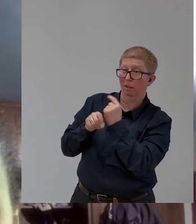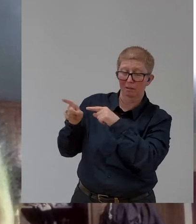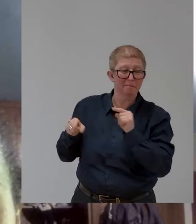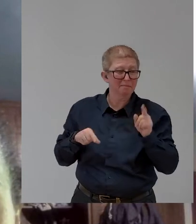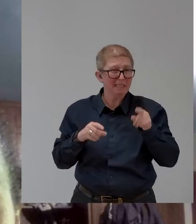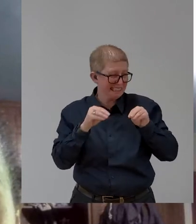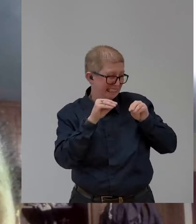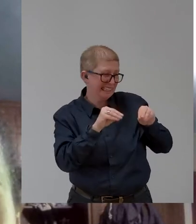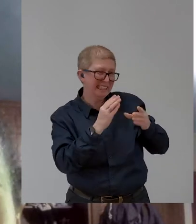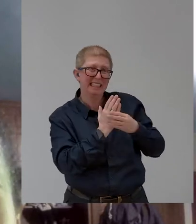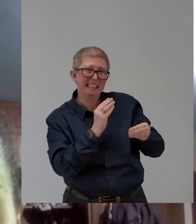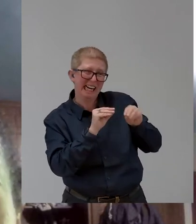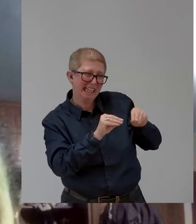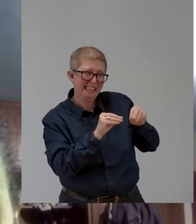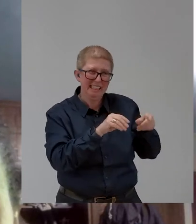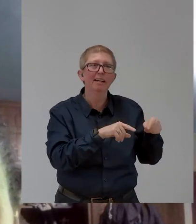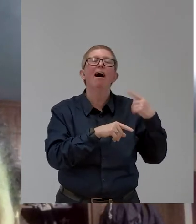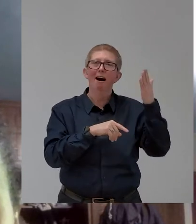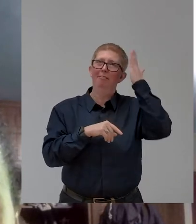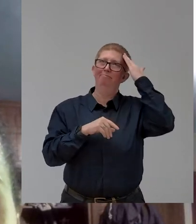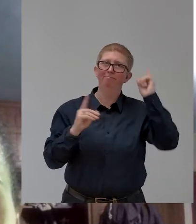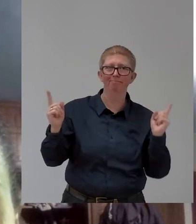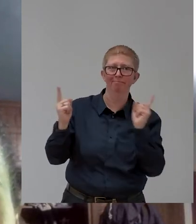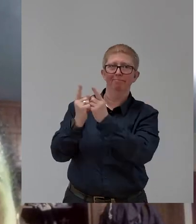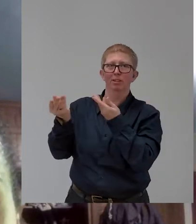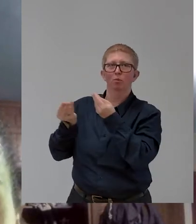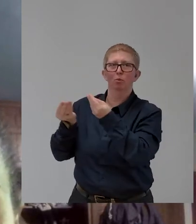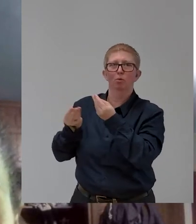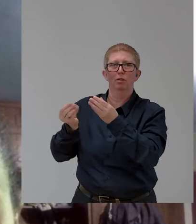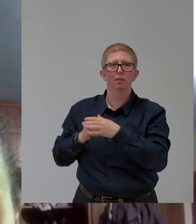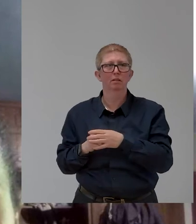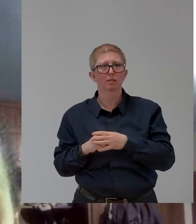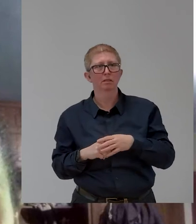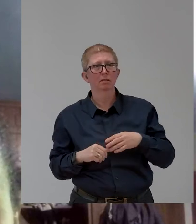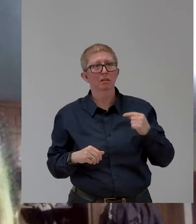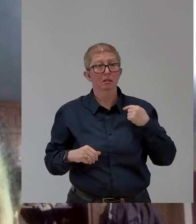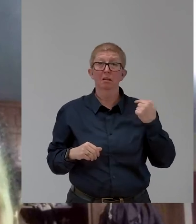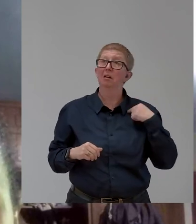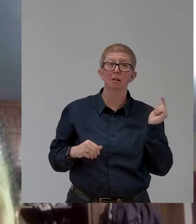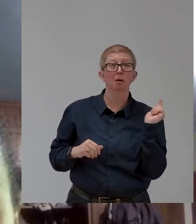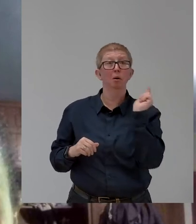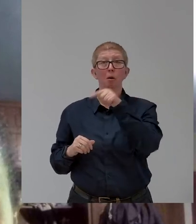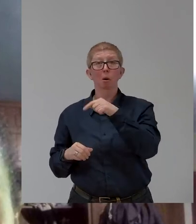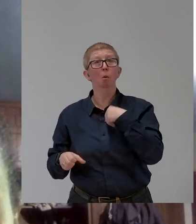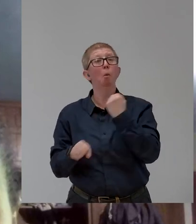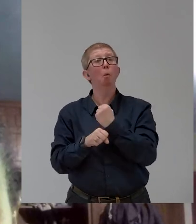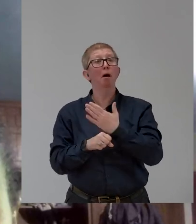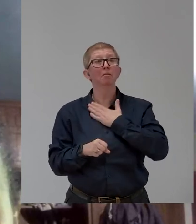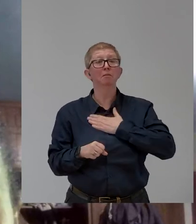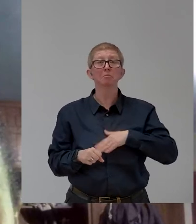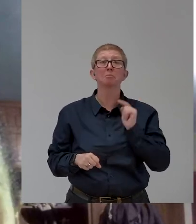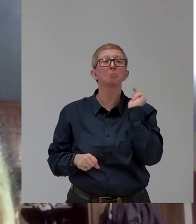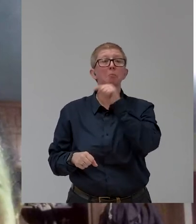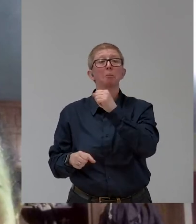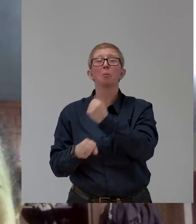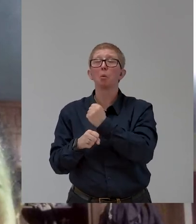the focus has become on employment, and employment does not come without skills, as Stefan has nicely highlighted. I want